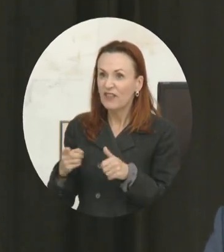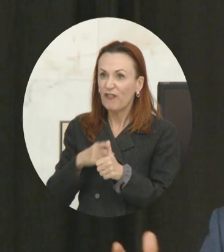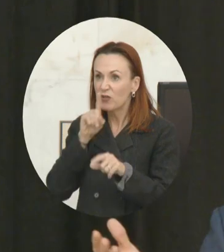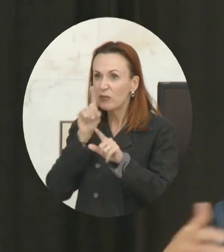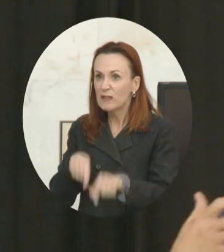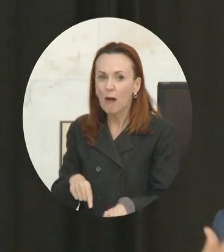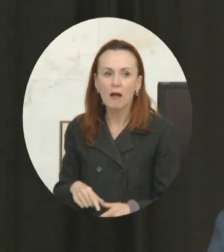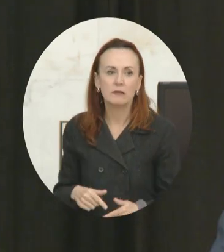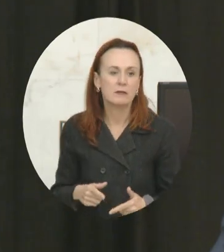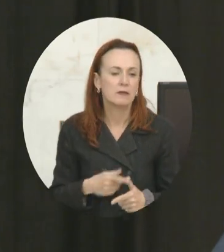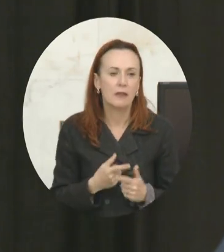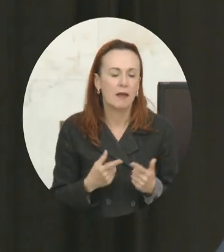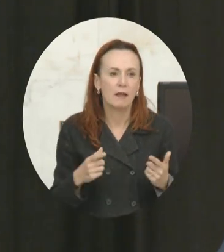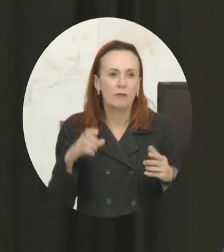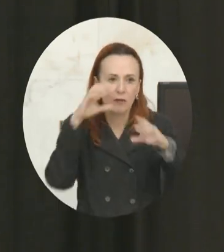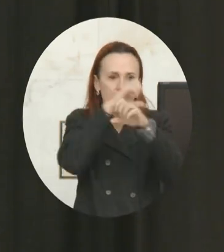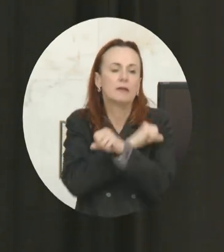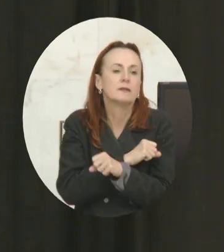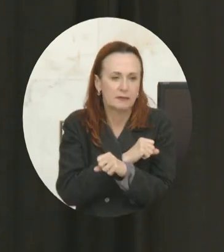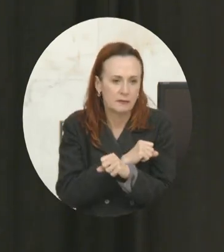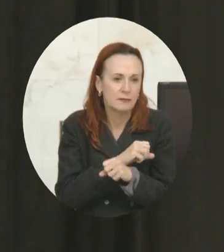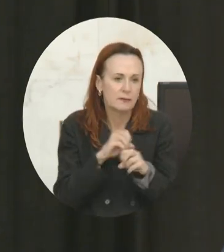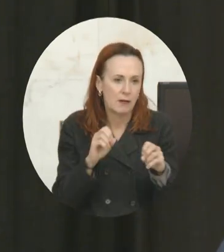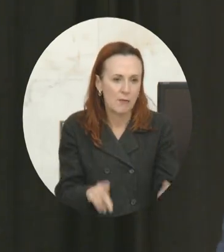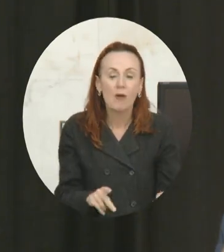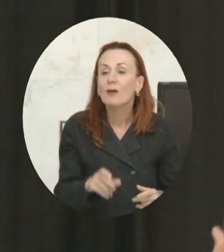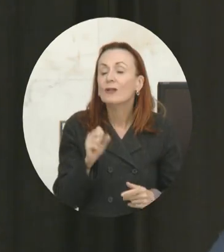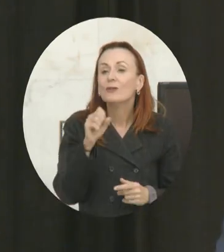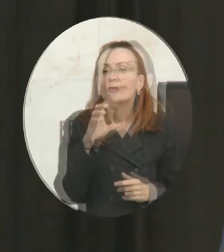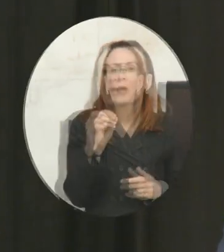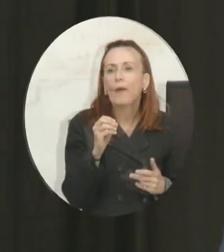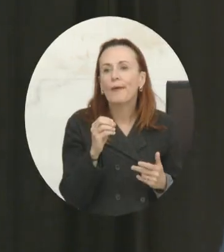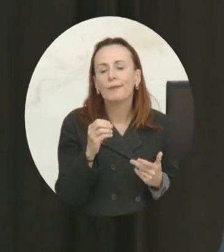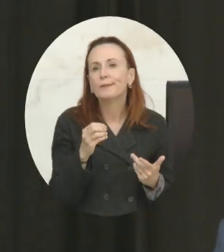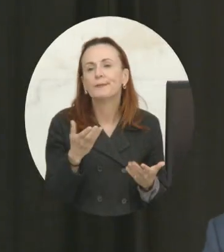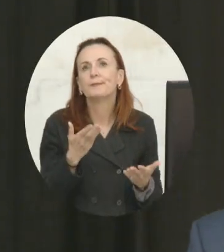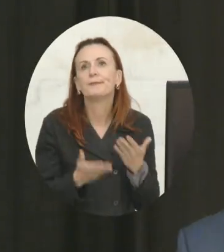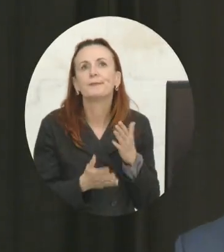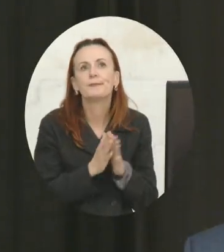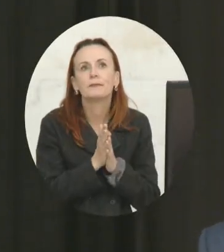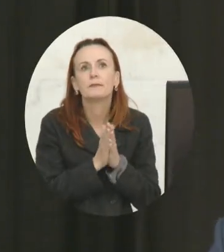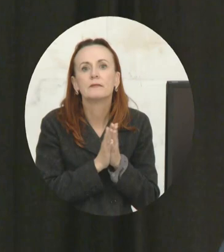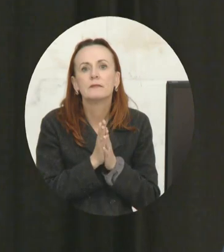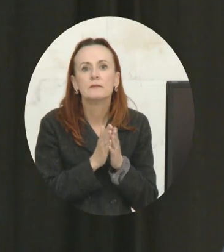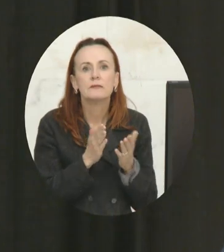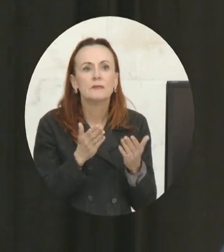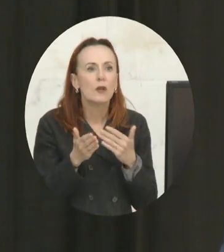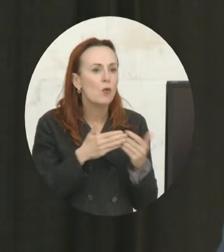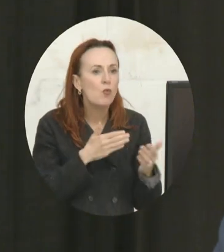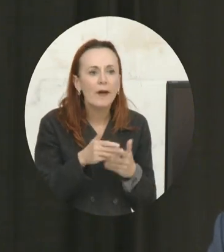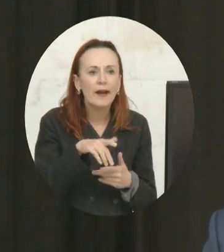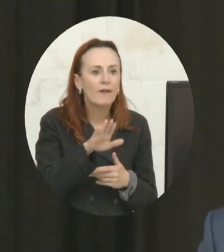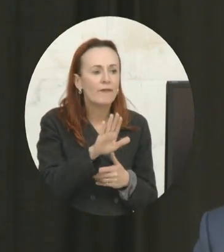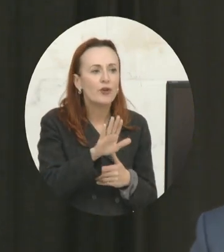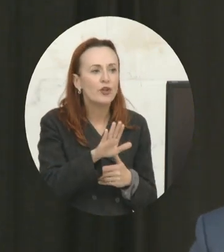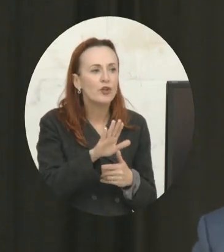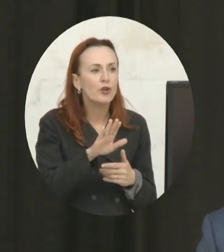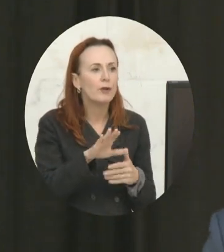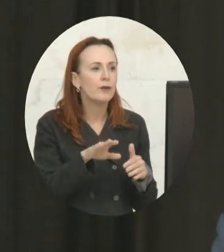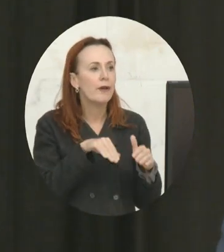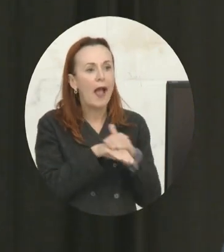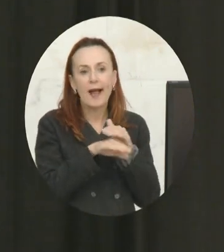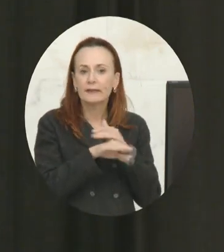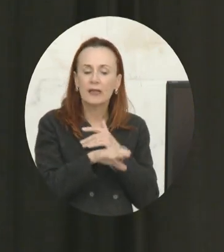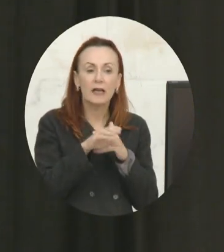So I don't care what is perhaps you have whatever access functional need you have or whatever your perception is about what that term